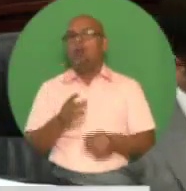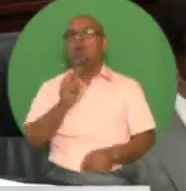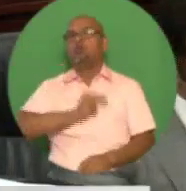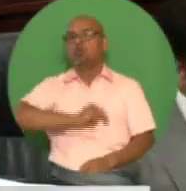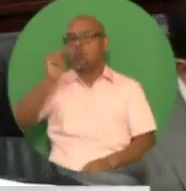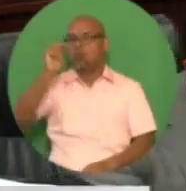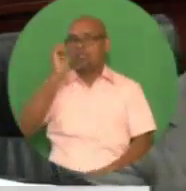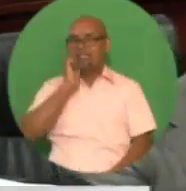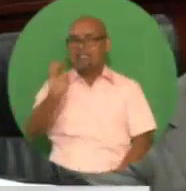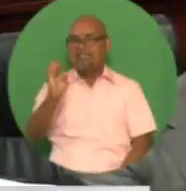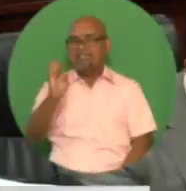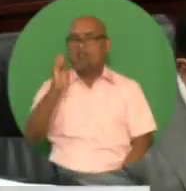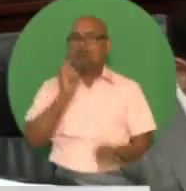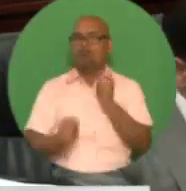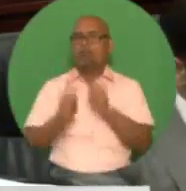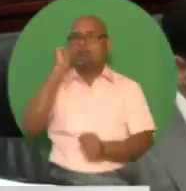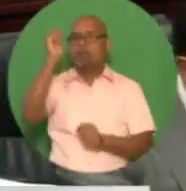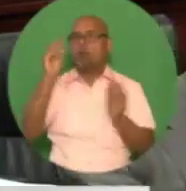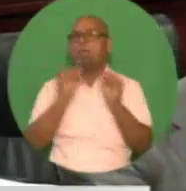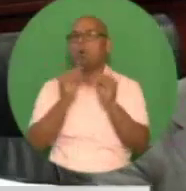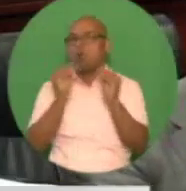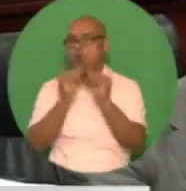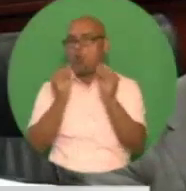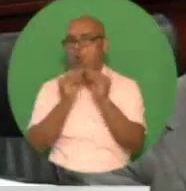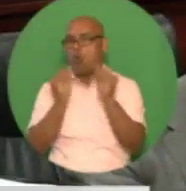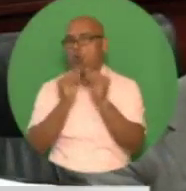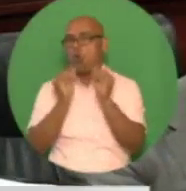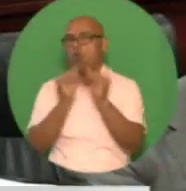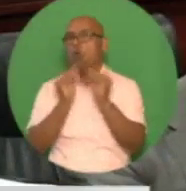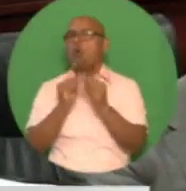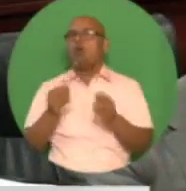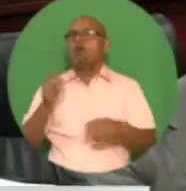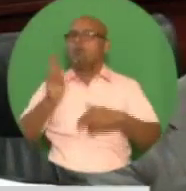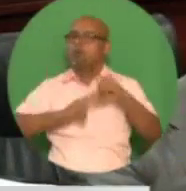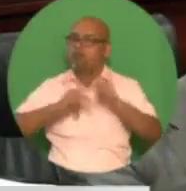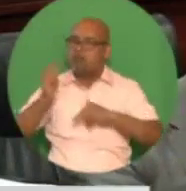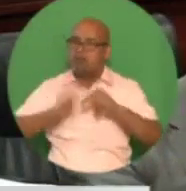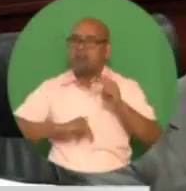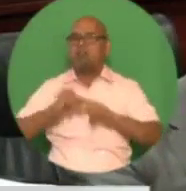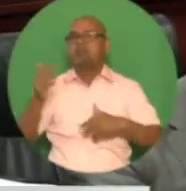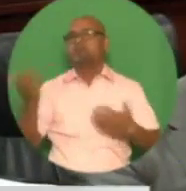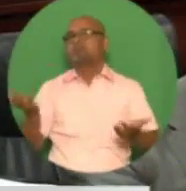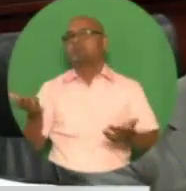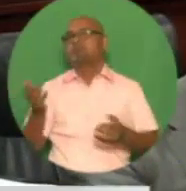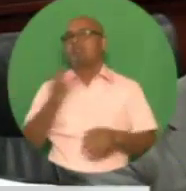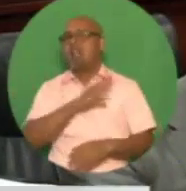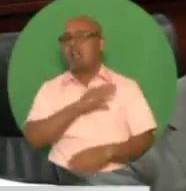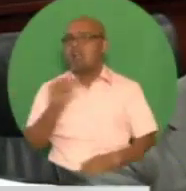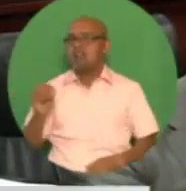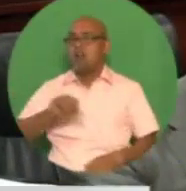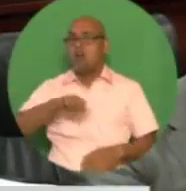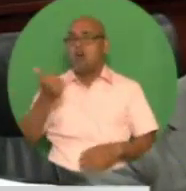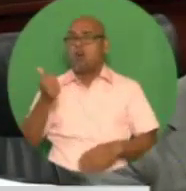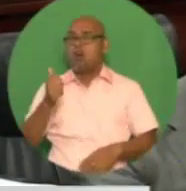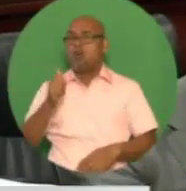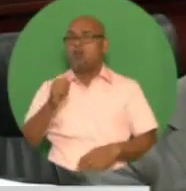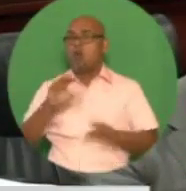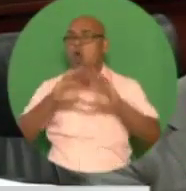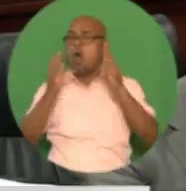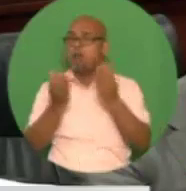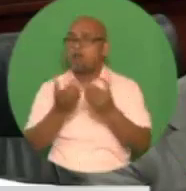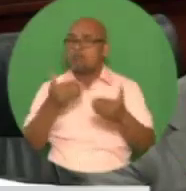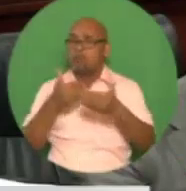for new industrial, residential, and commercial development, with the surrounding communities benefiting from increased economic